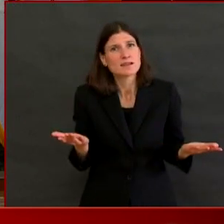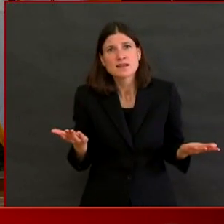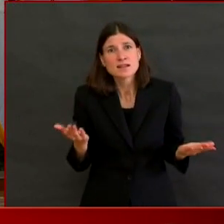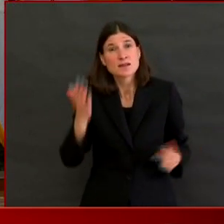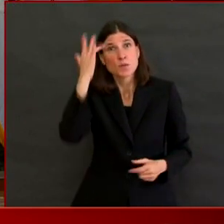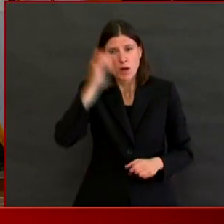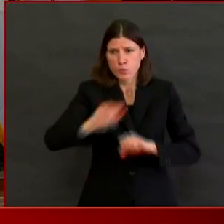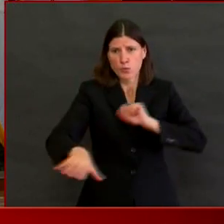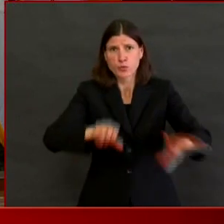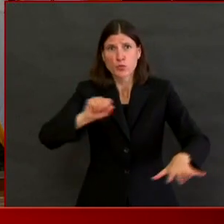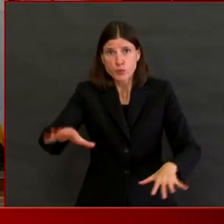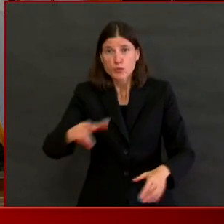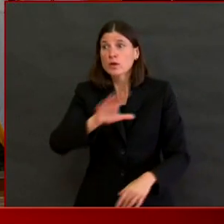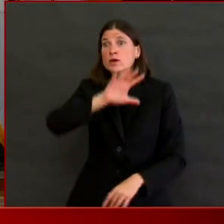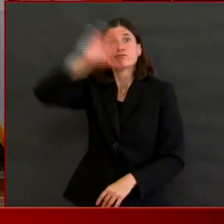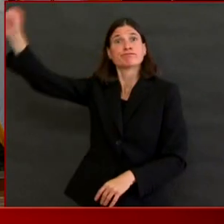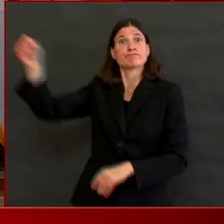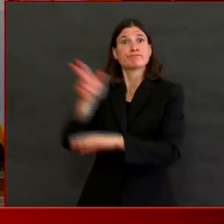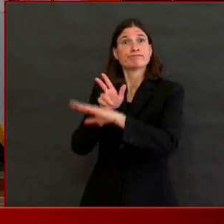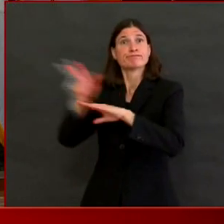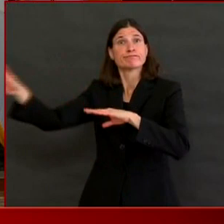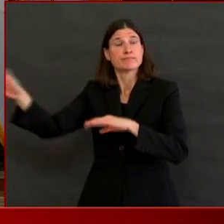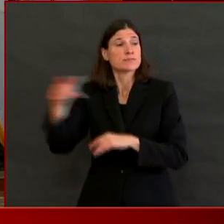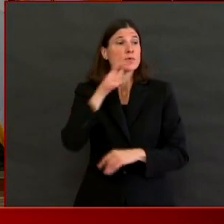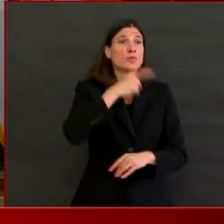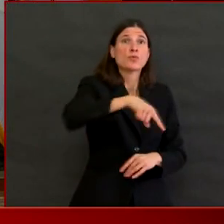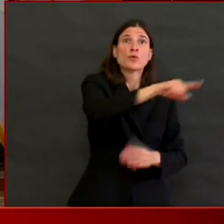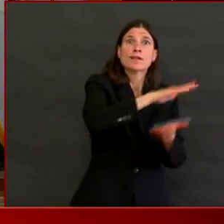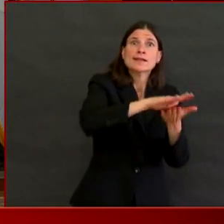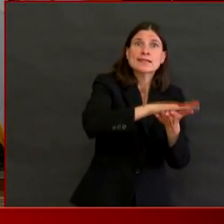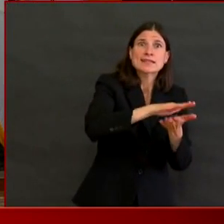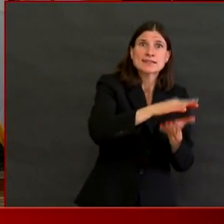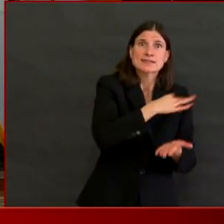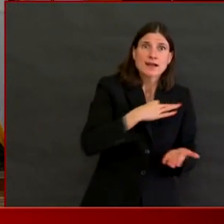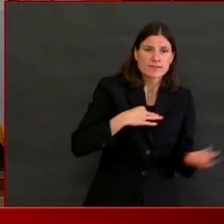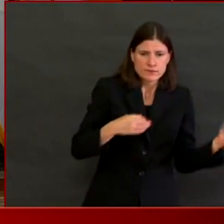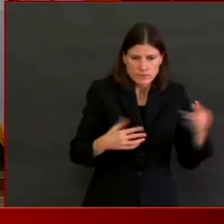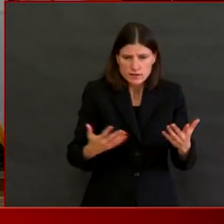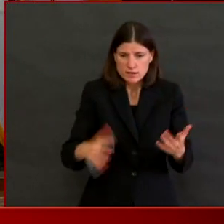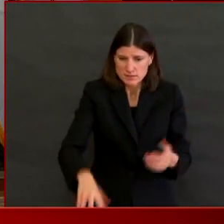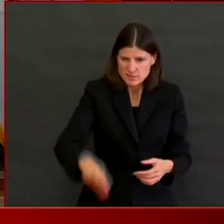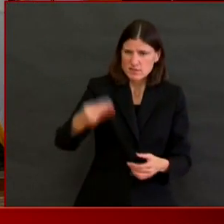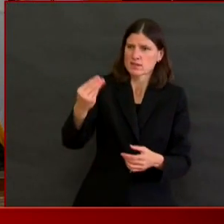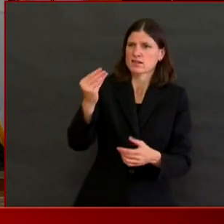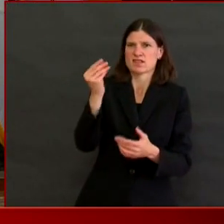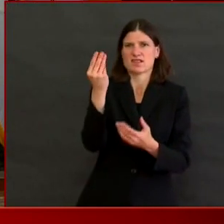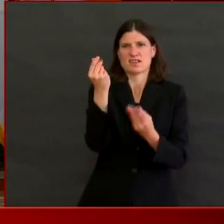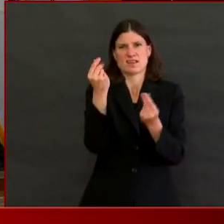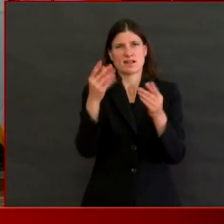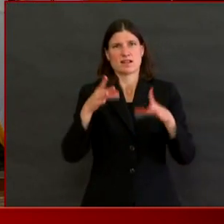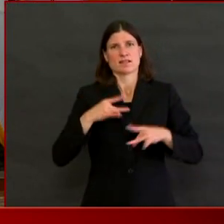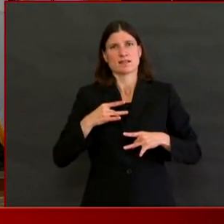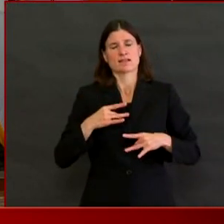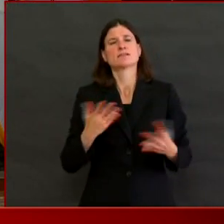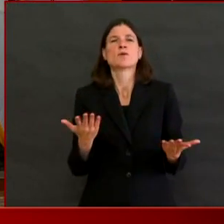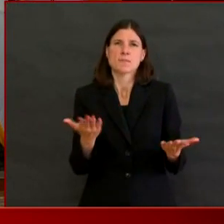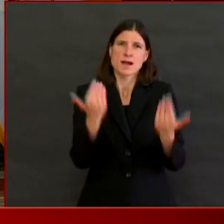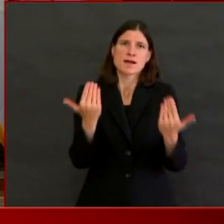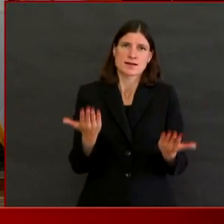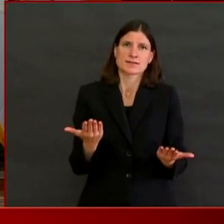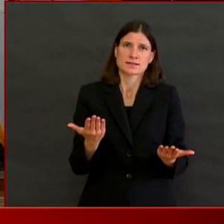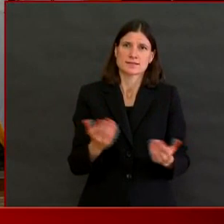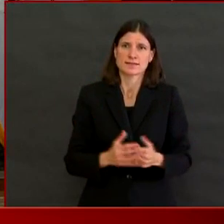disposing of wipes. Please do not flush wipes down the toilet, no matter what the